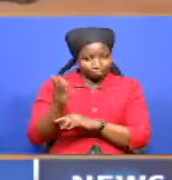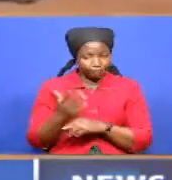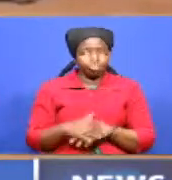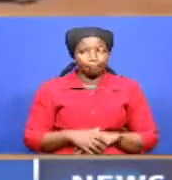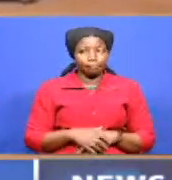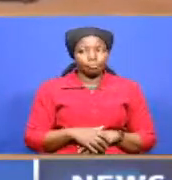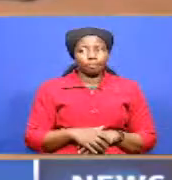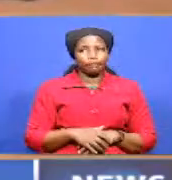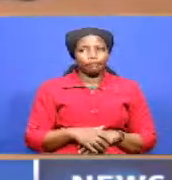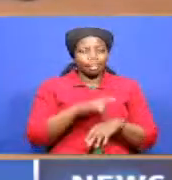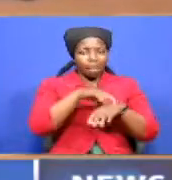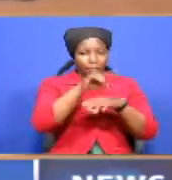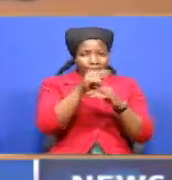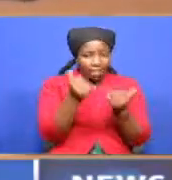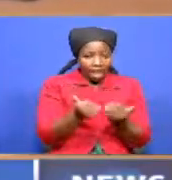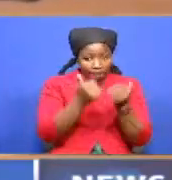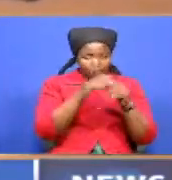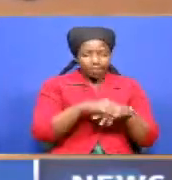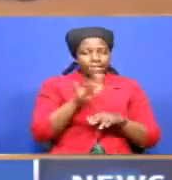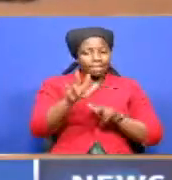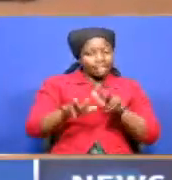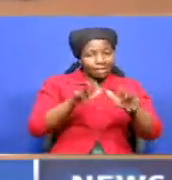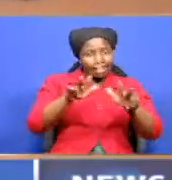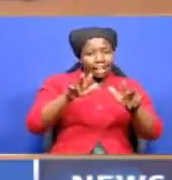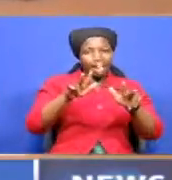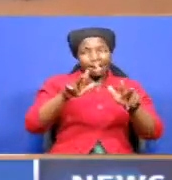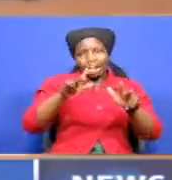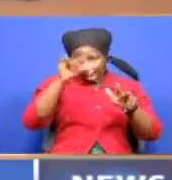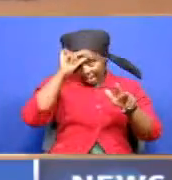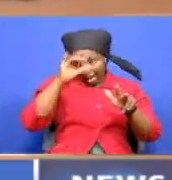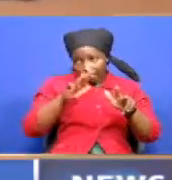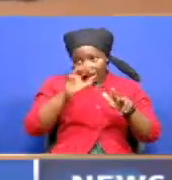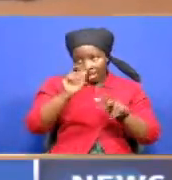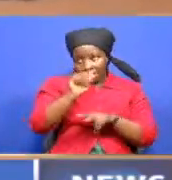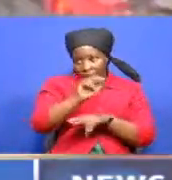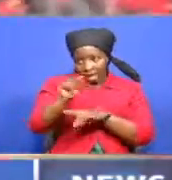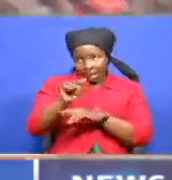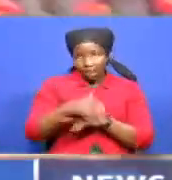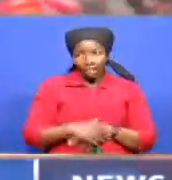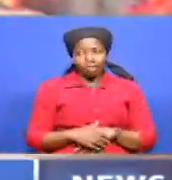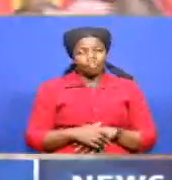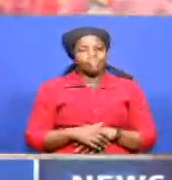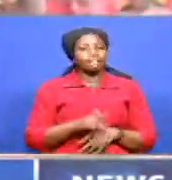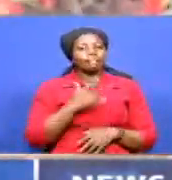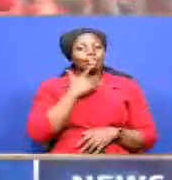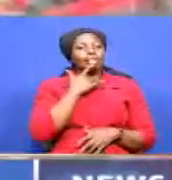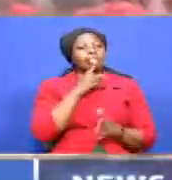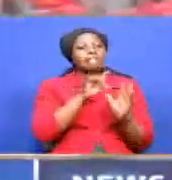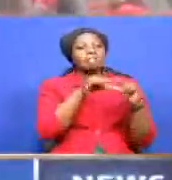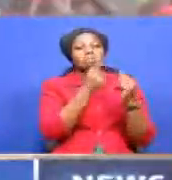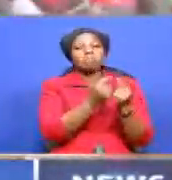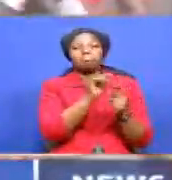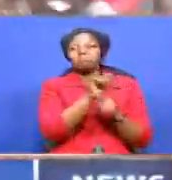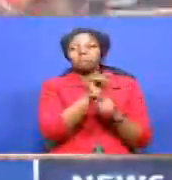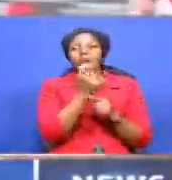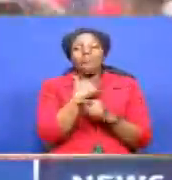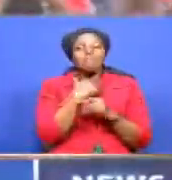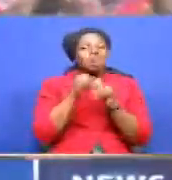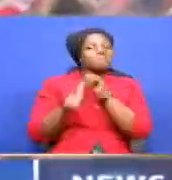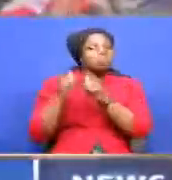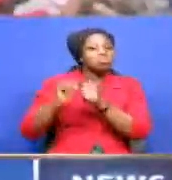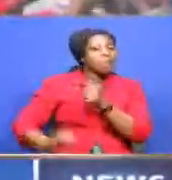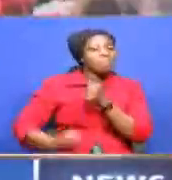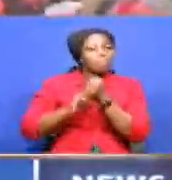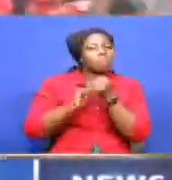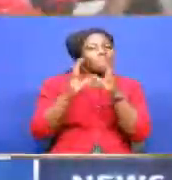But amid this defiance Kirinyaga Governor Ann Mumbi Waiguru is telling off the group that has refused to tow the party line